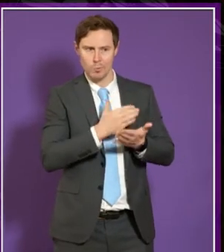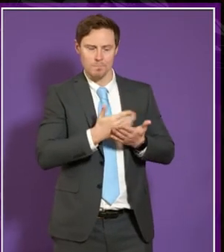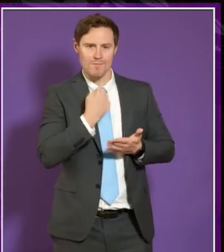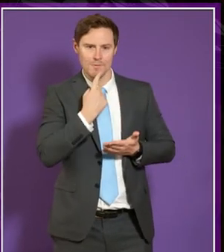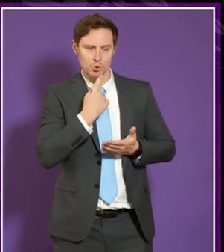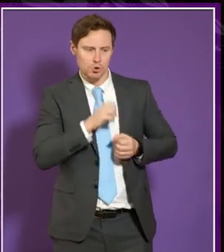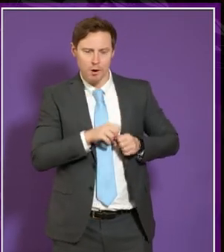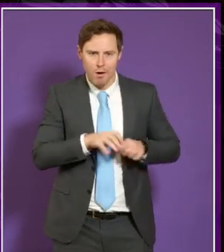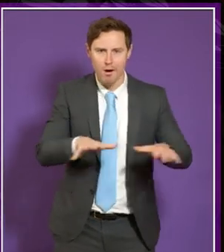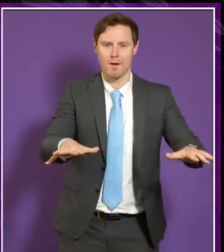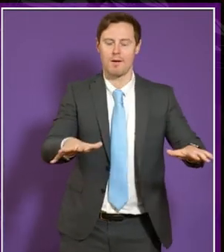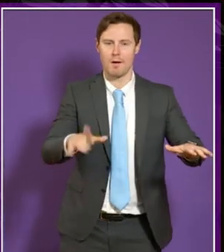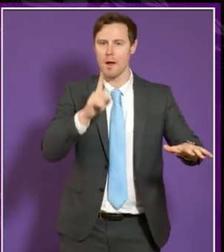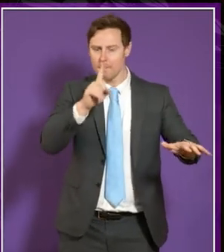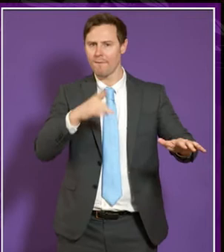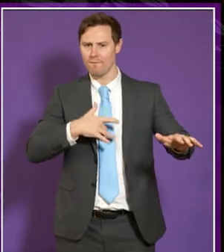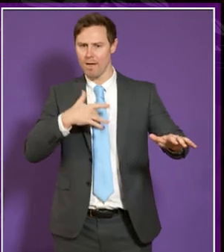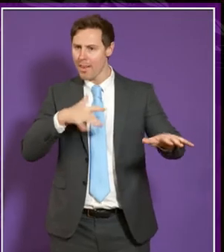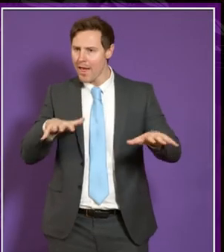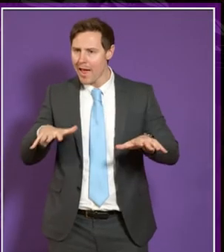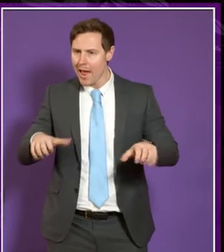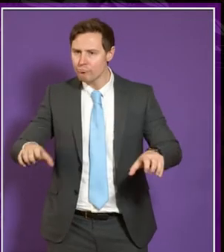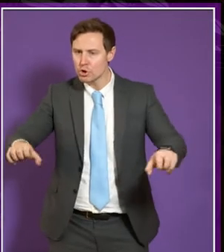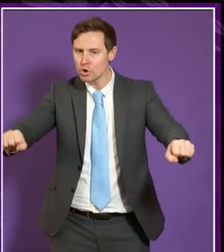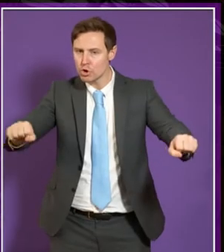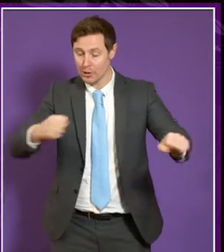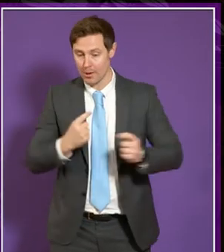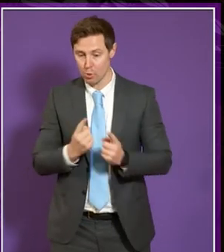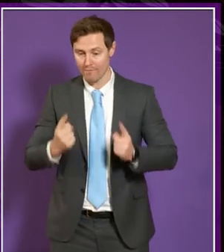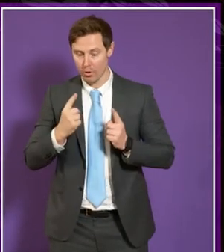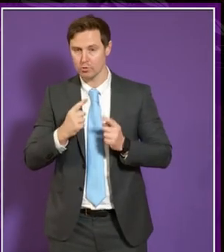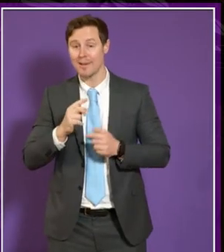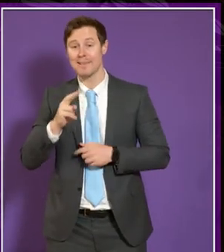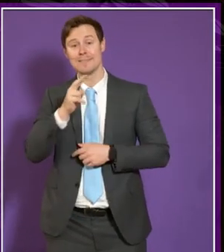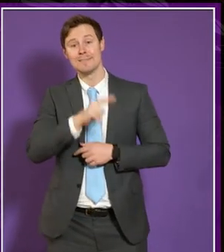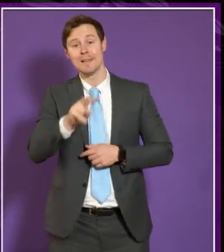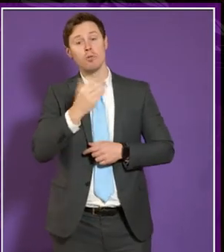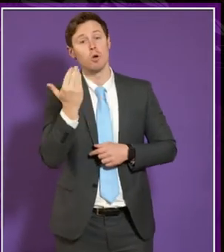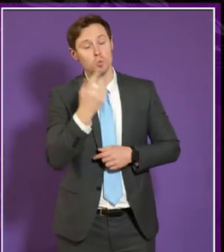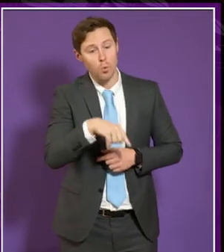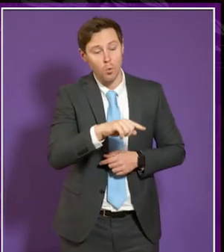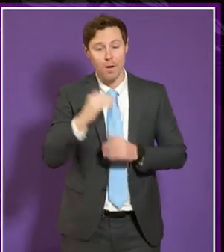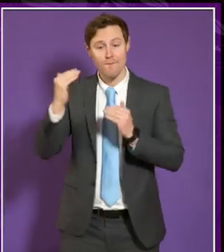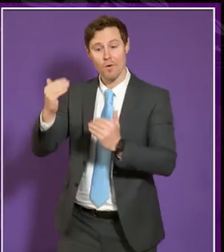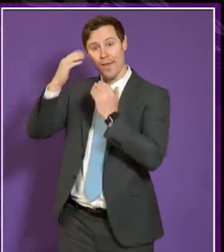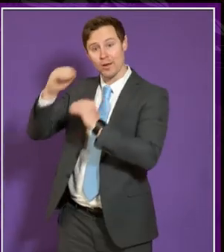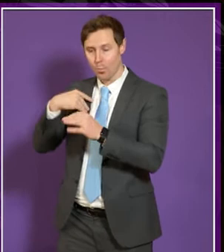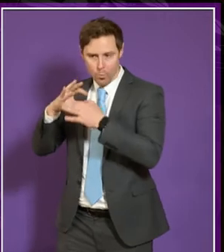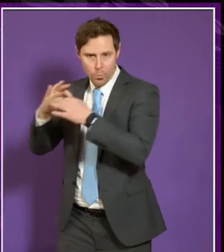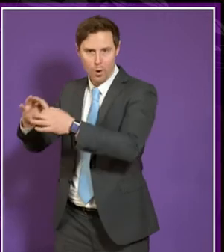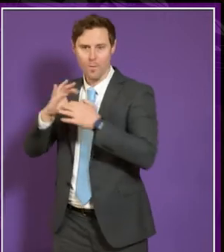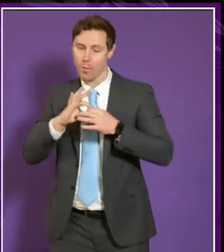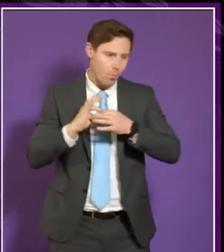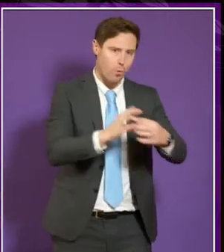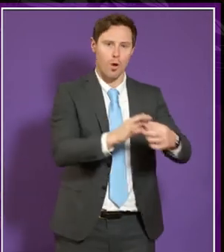out but we do have a strong sense in outreach across the university and we work closely with our secondary schools and a few colleges um but